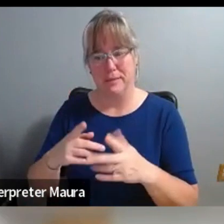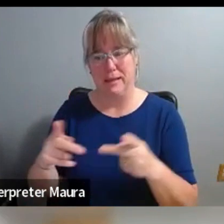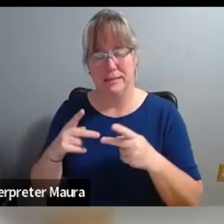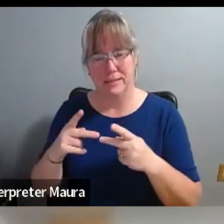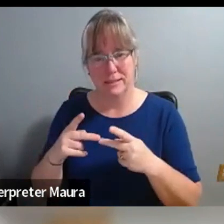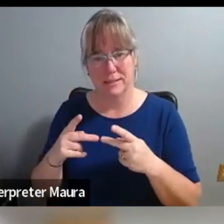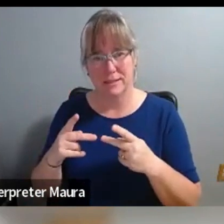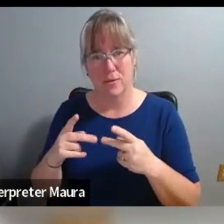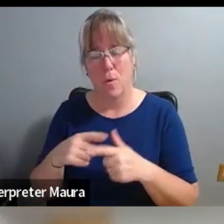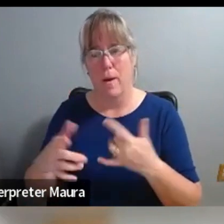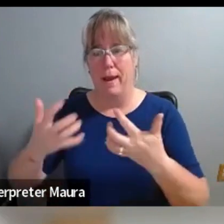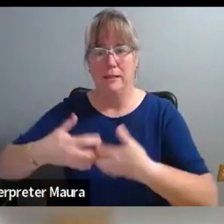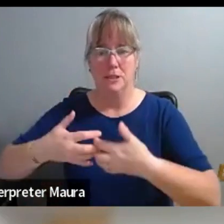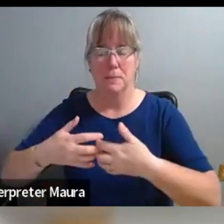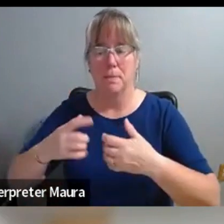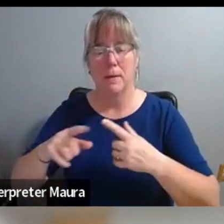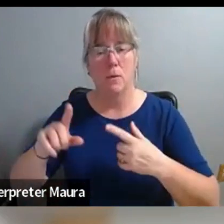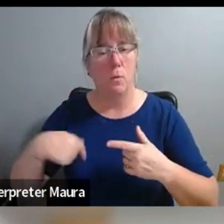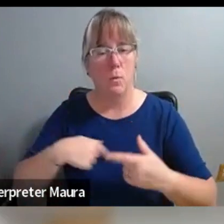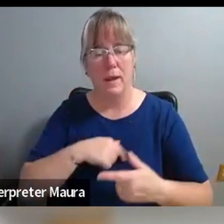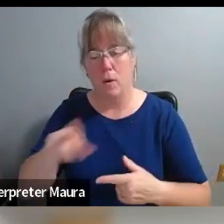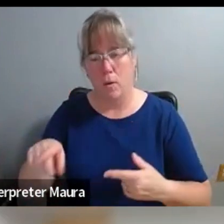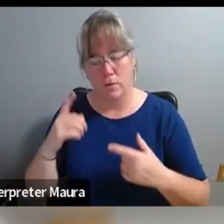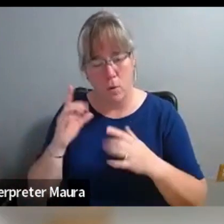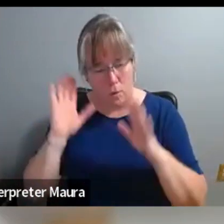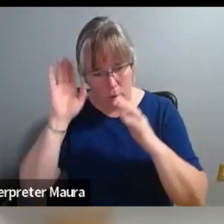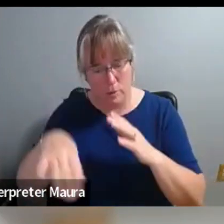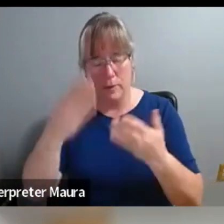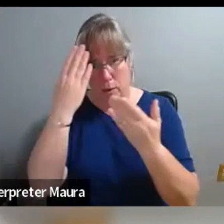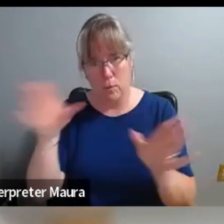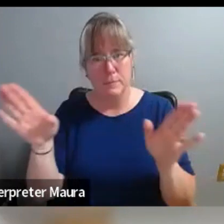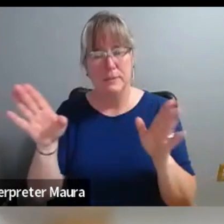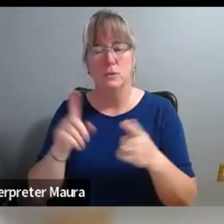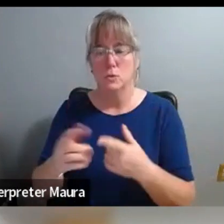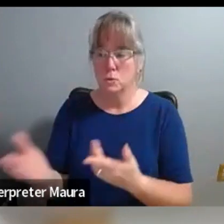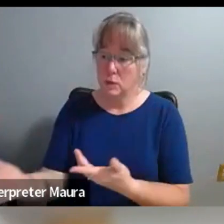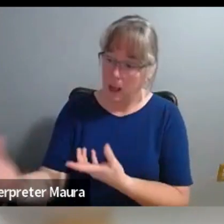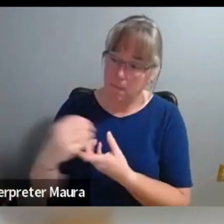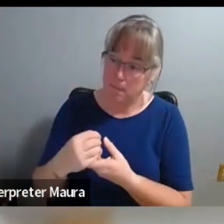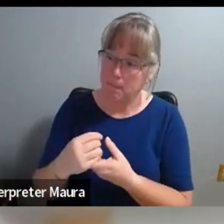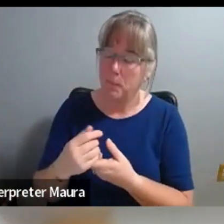But that it was sort of always open to change through conversation, I think was crucial.